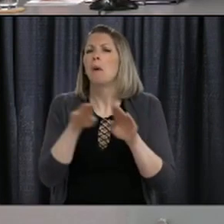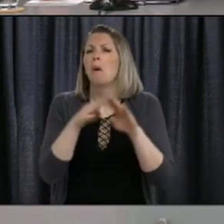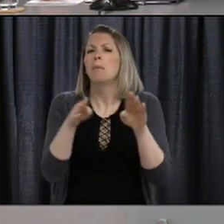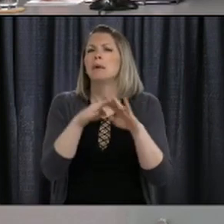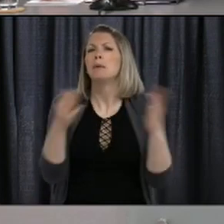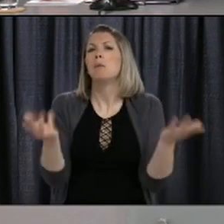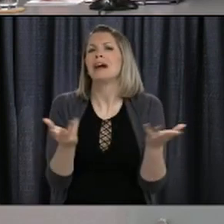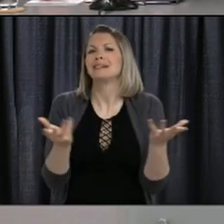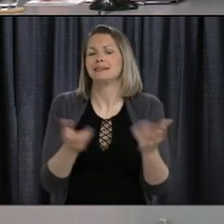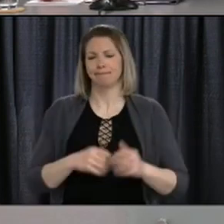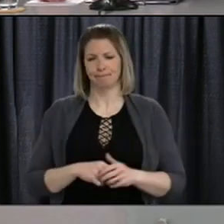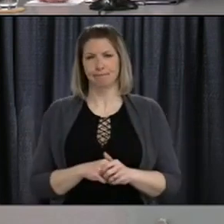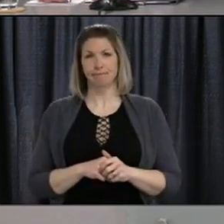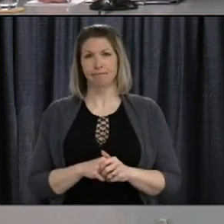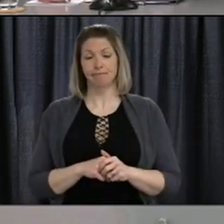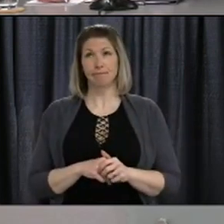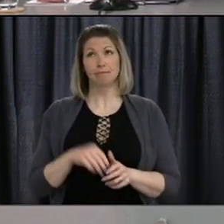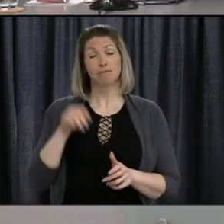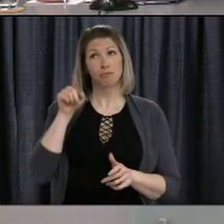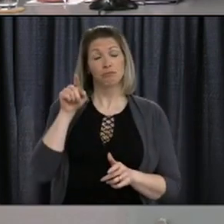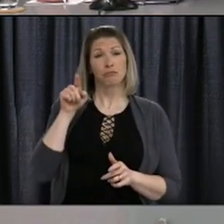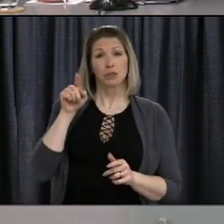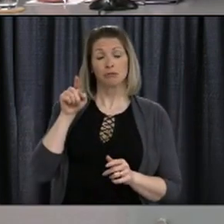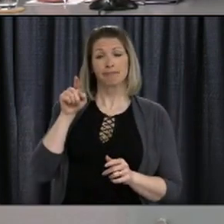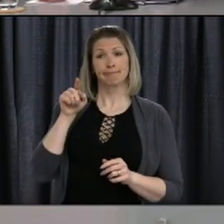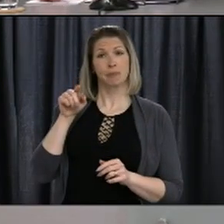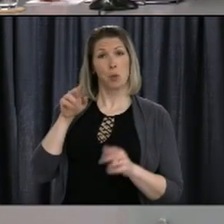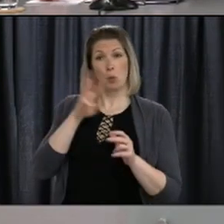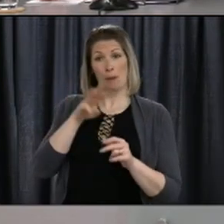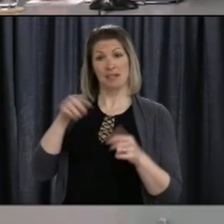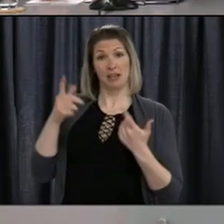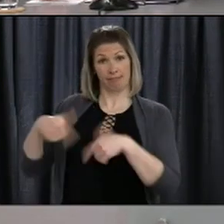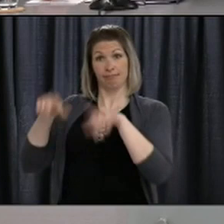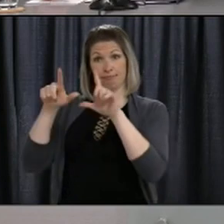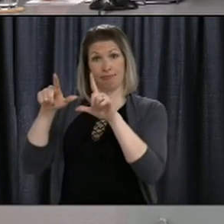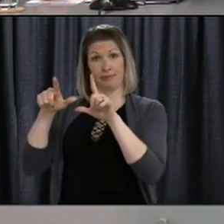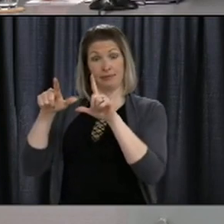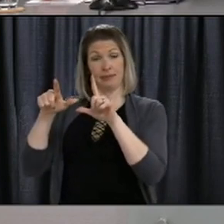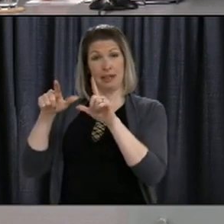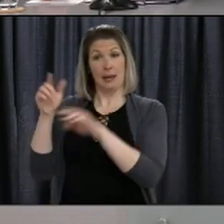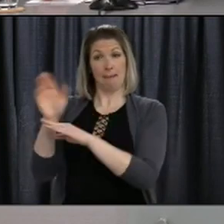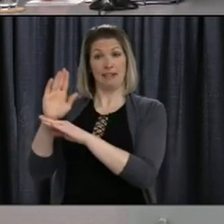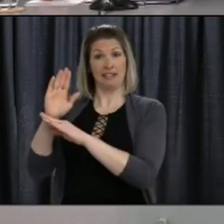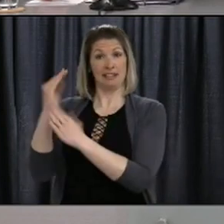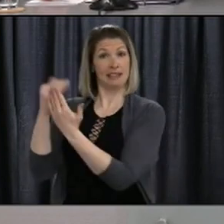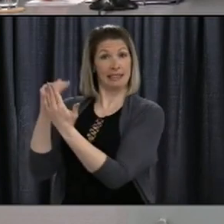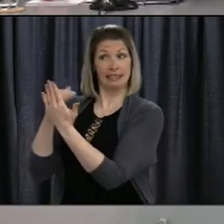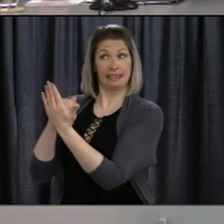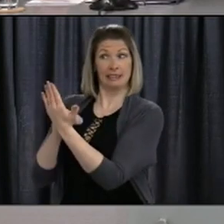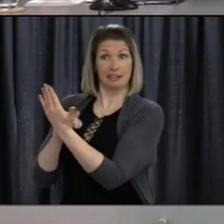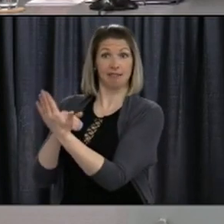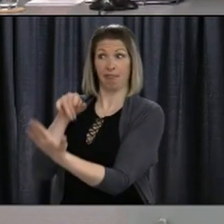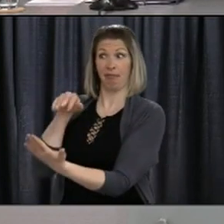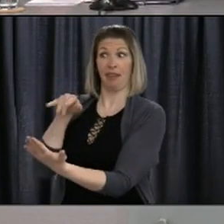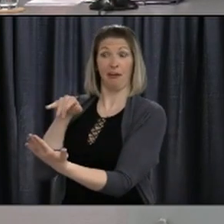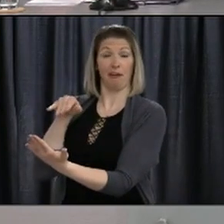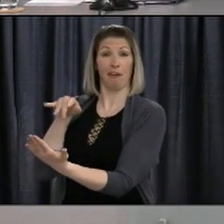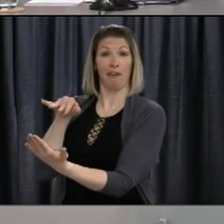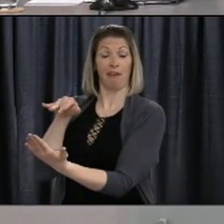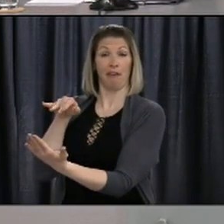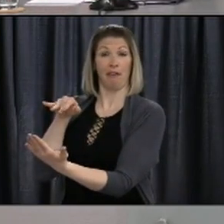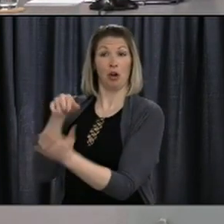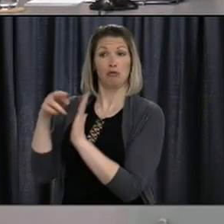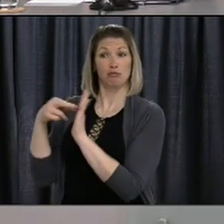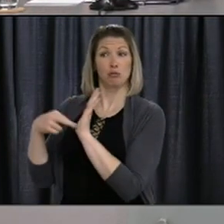So if you go to the website, there is a list of businesses that will be considered under Level